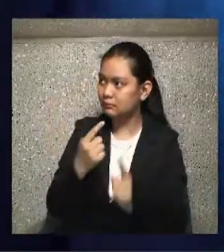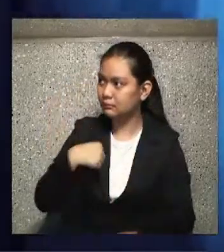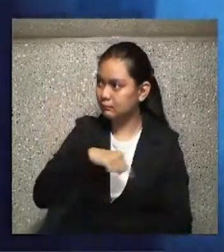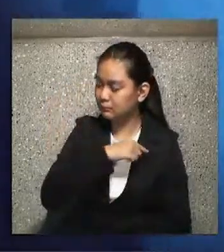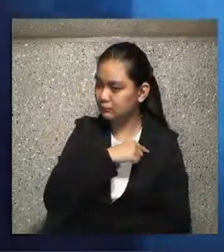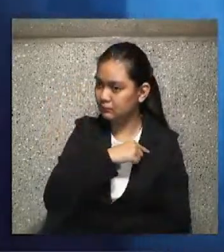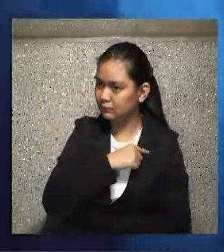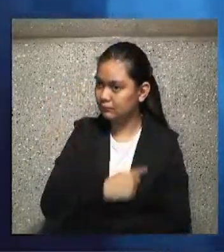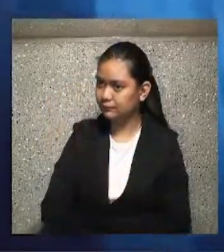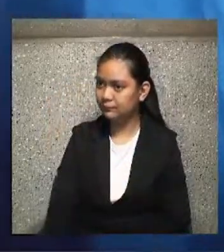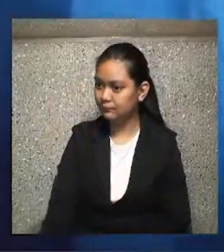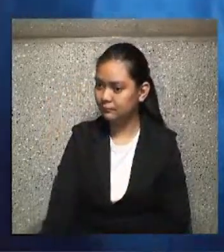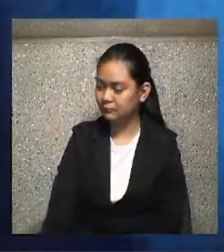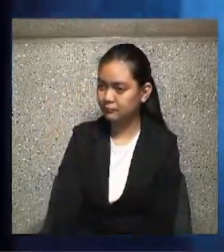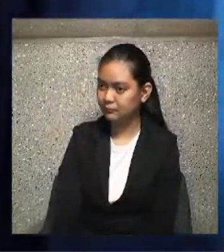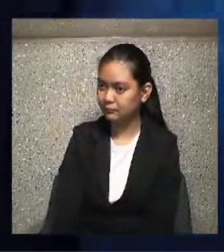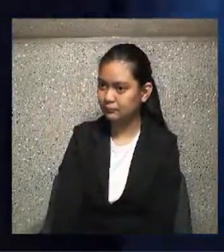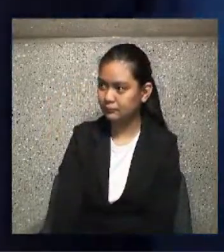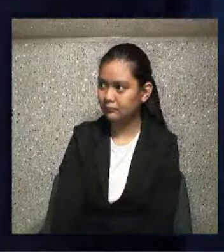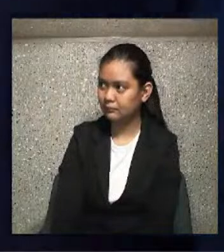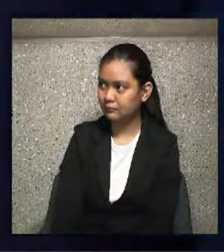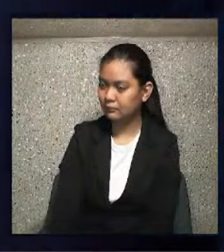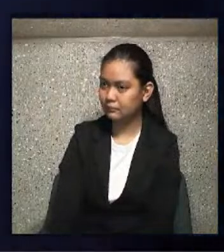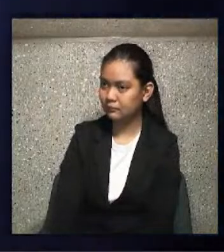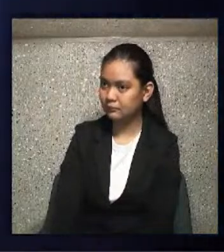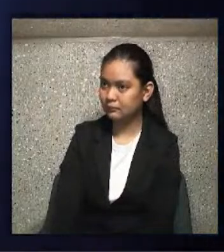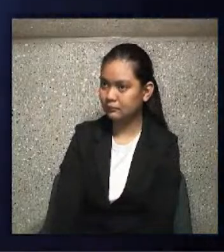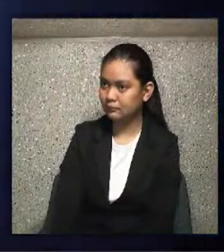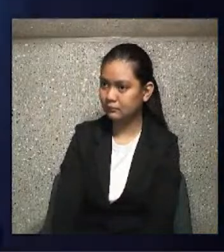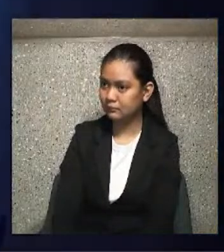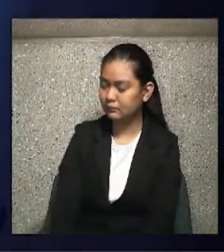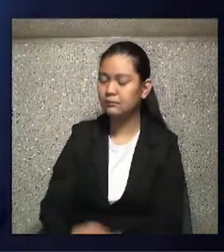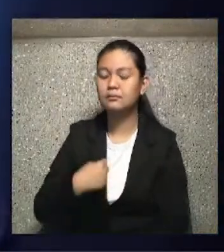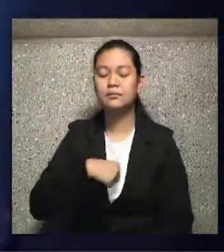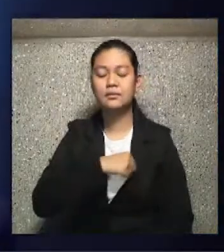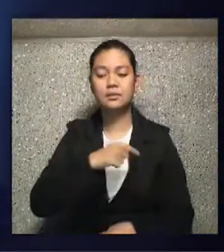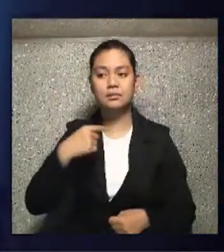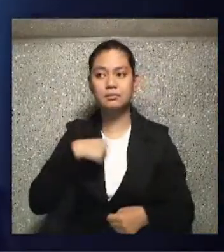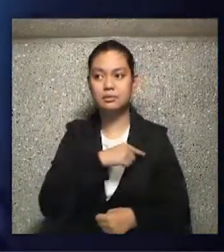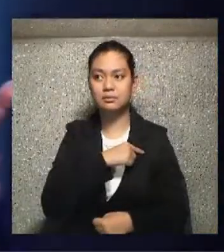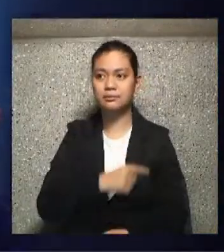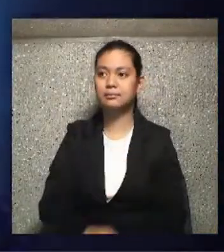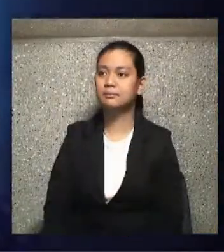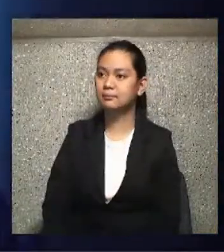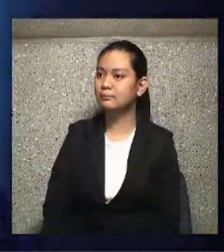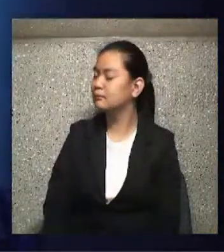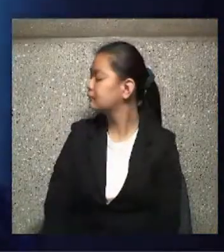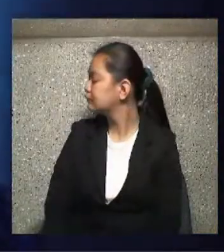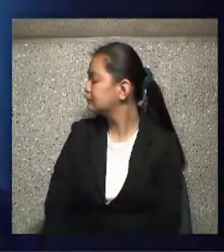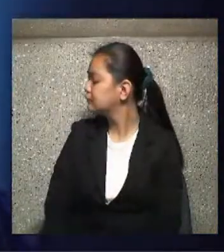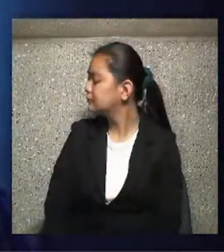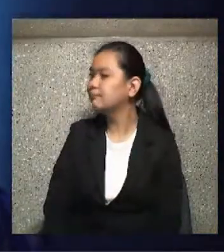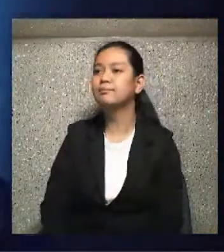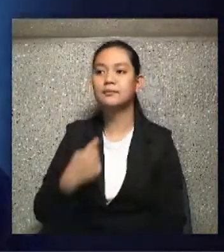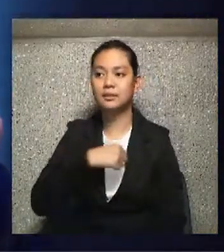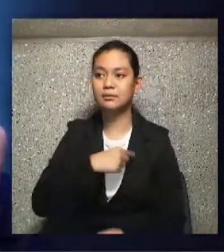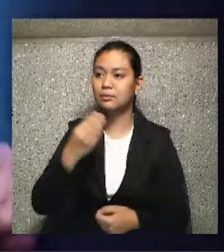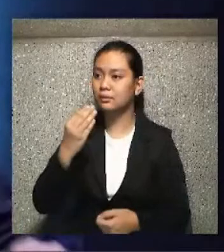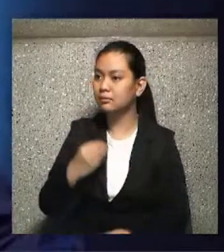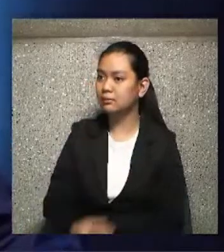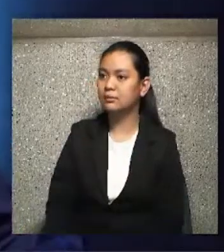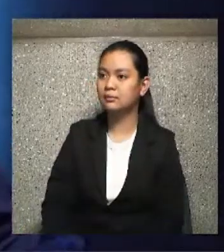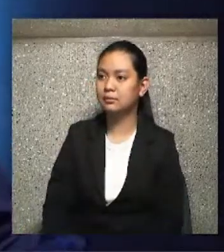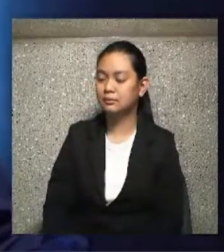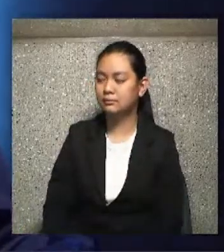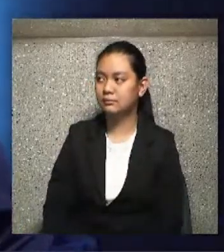say to do that, to choose God, is to become aware that you are known and loved beyond anything your imagination can